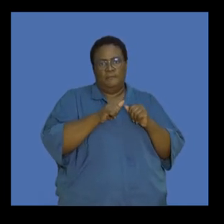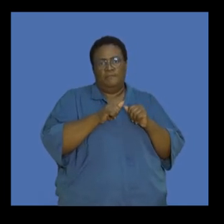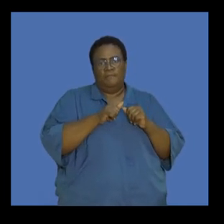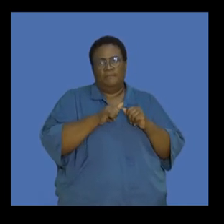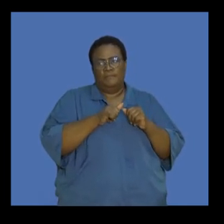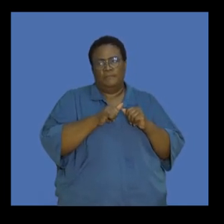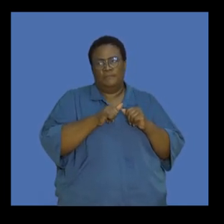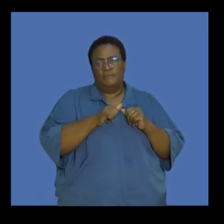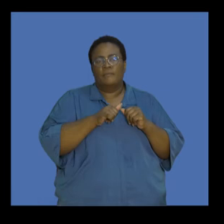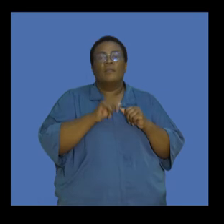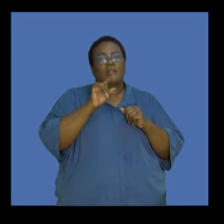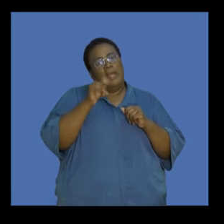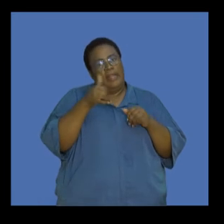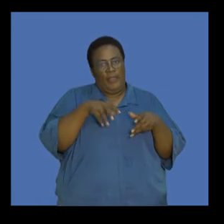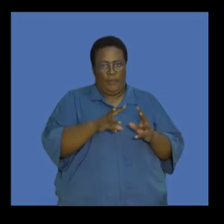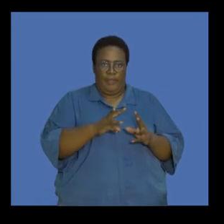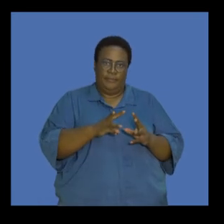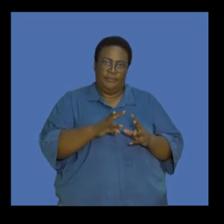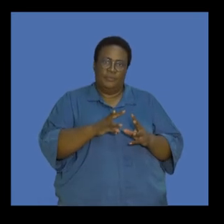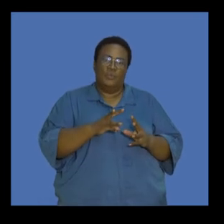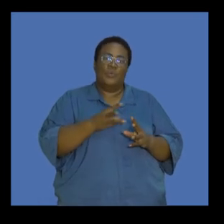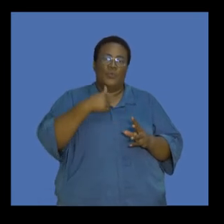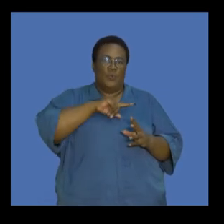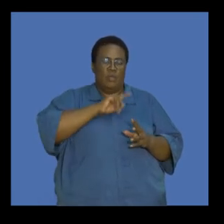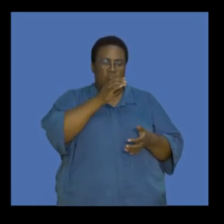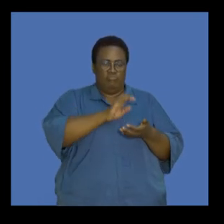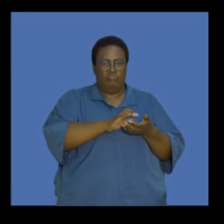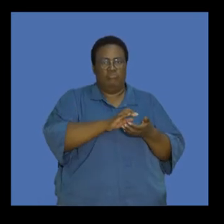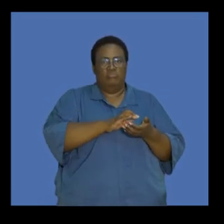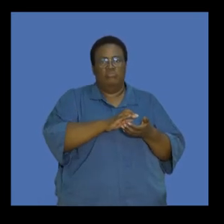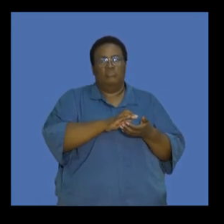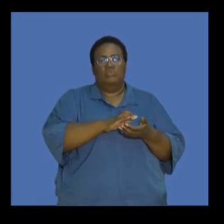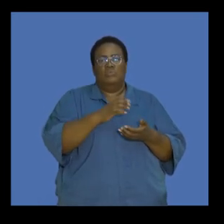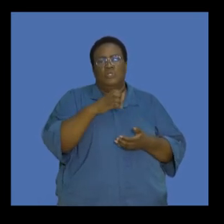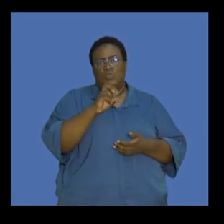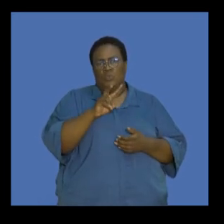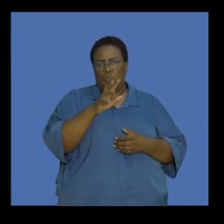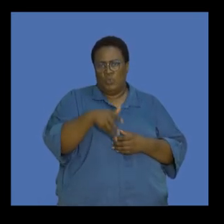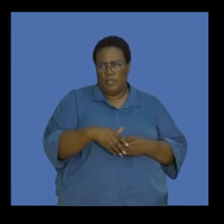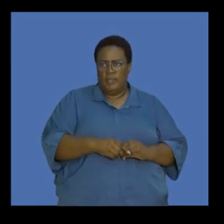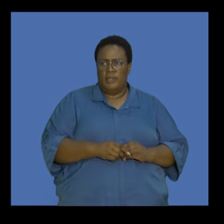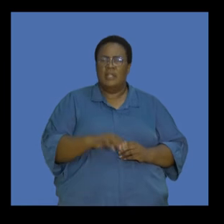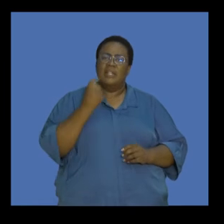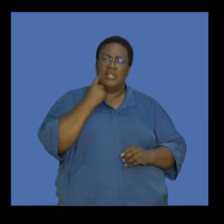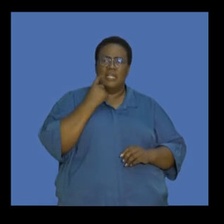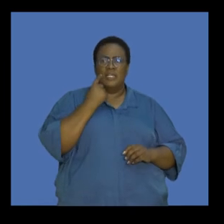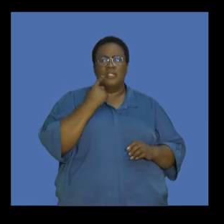of hot water being used is one way in terms of us reducing energy consumption. There's easier ways of doing that in terms of reducing the